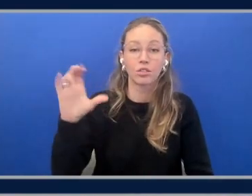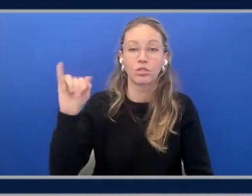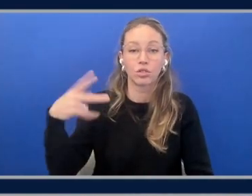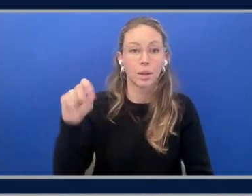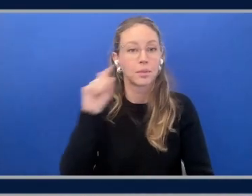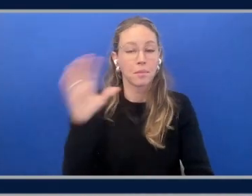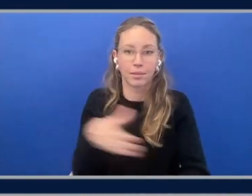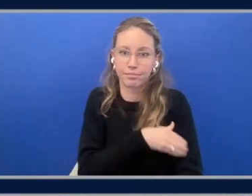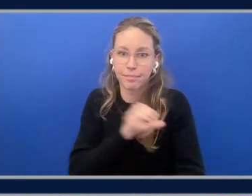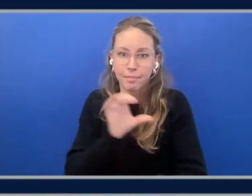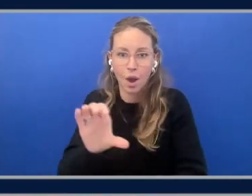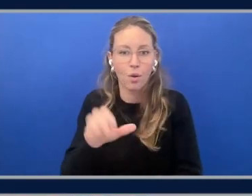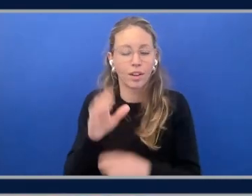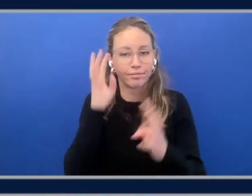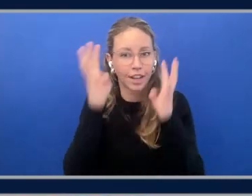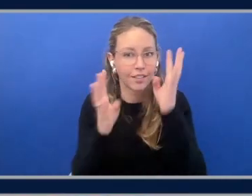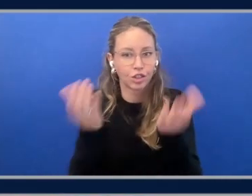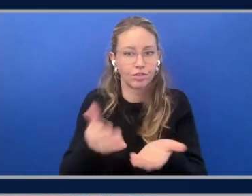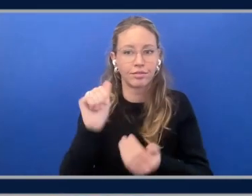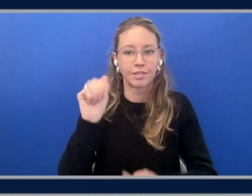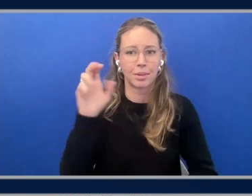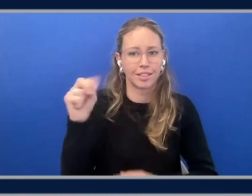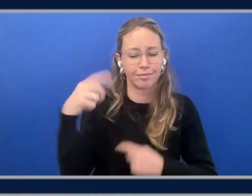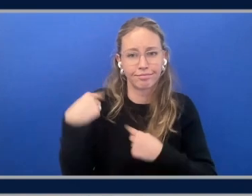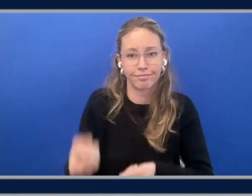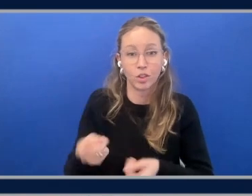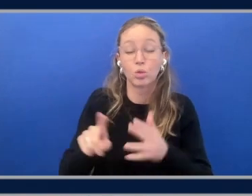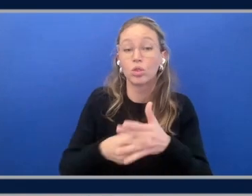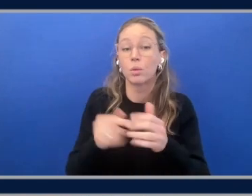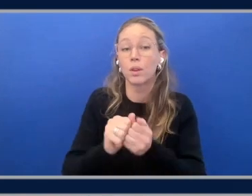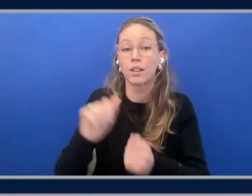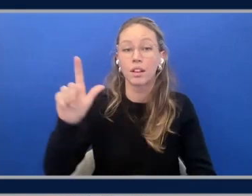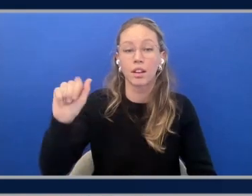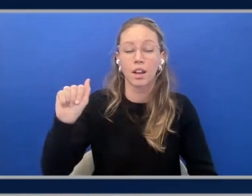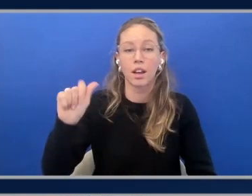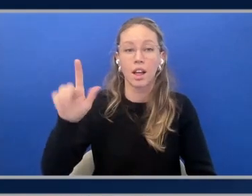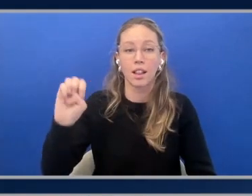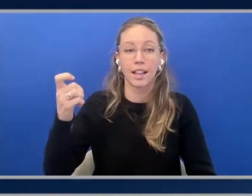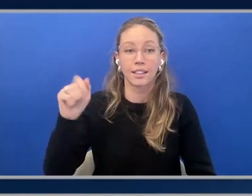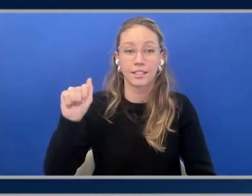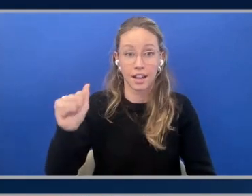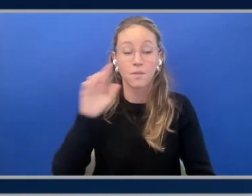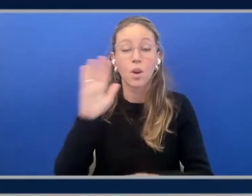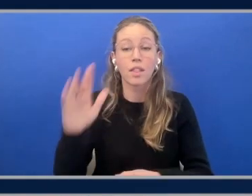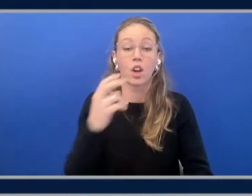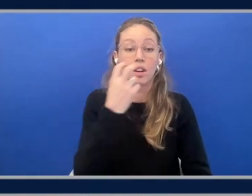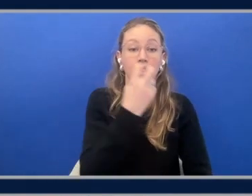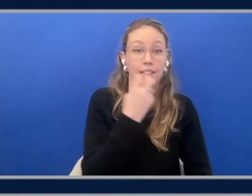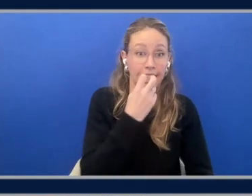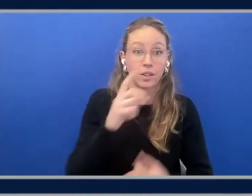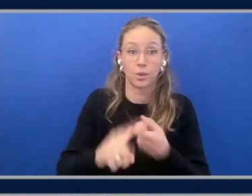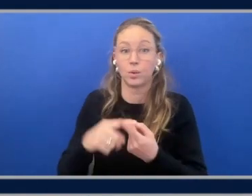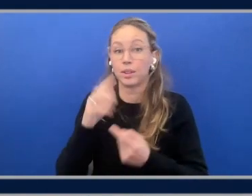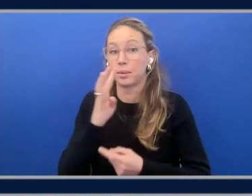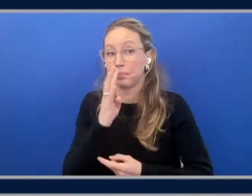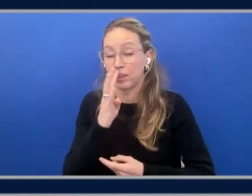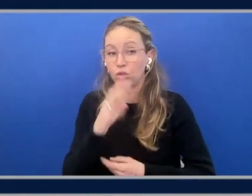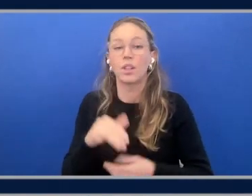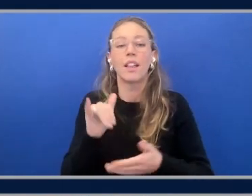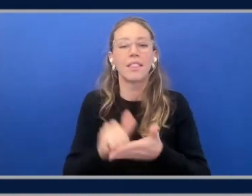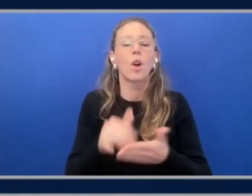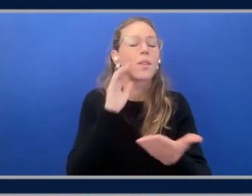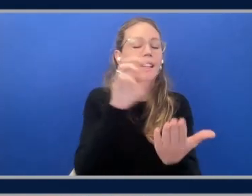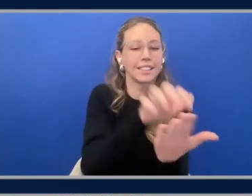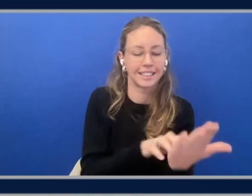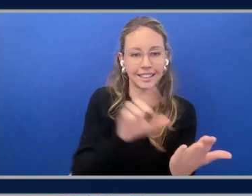at Amazon for a long time. And so, you know, starting with Alexa using Inf1 for their text-to-speech all the way through to the recent announcement where we had